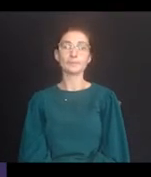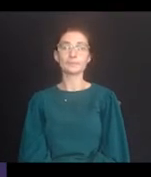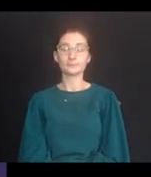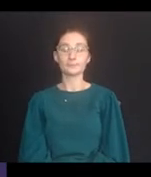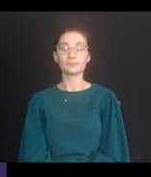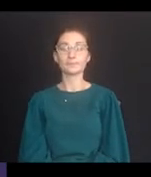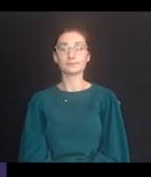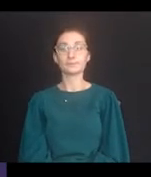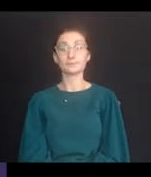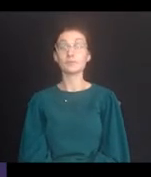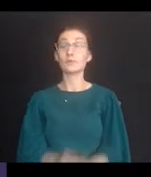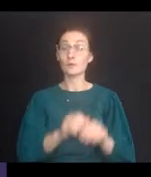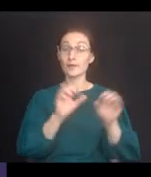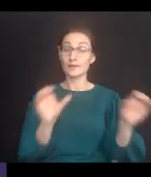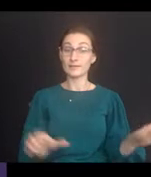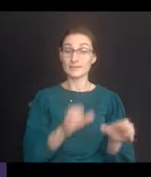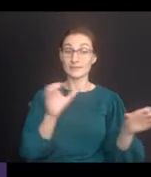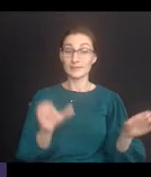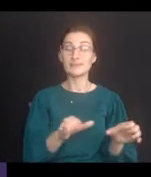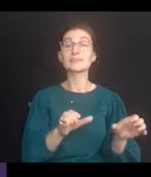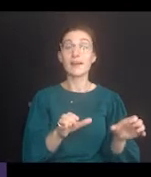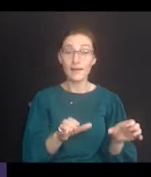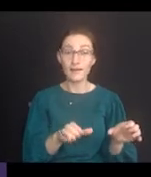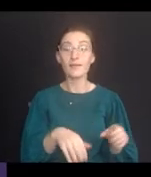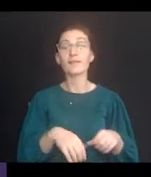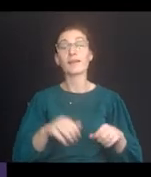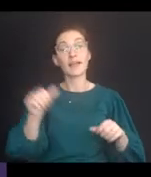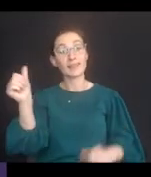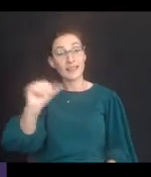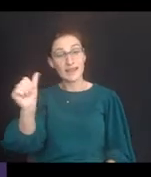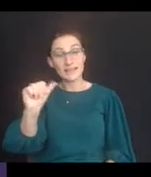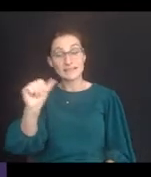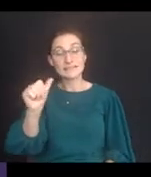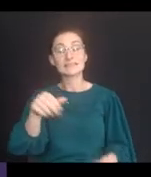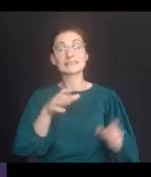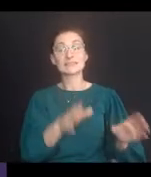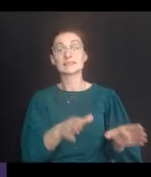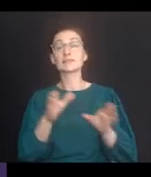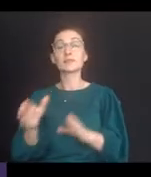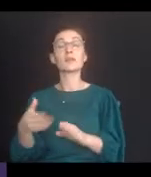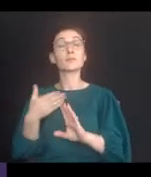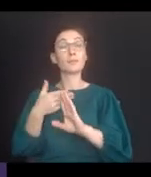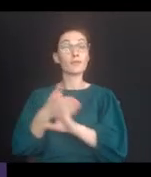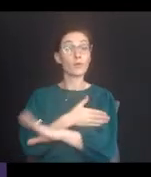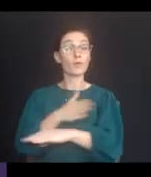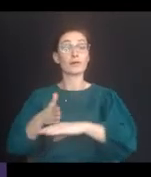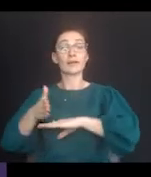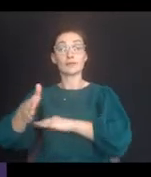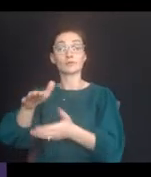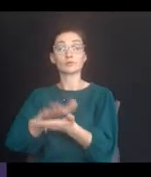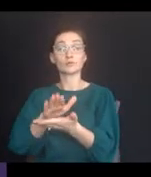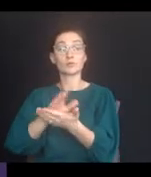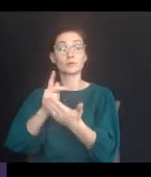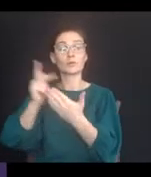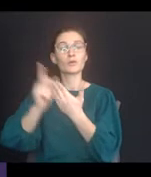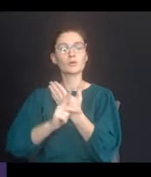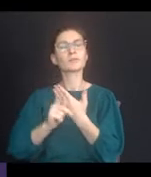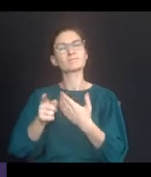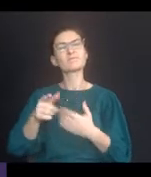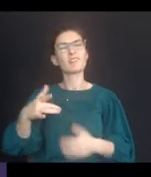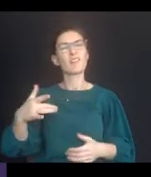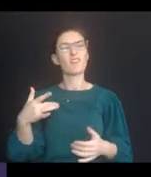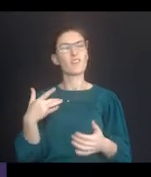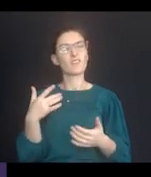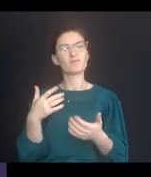In addition to extracurricular activities and athletics, before and after-school programs provided by school districts